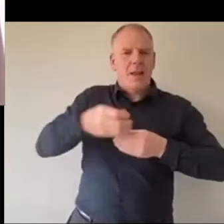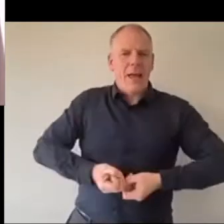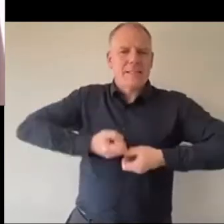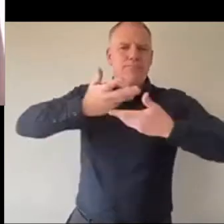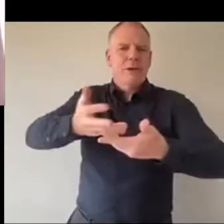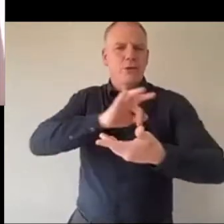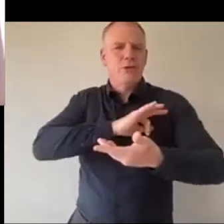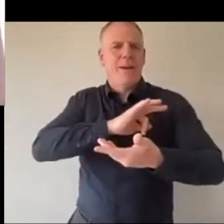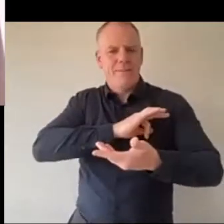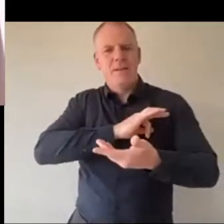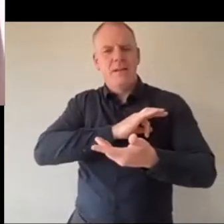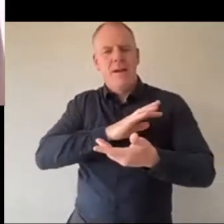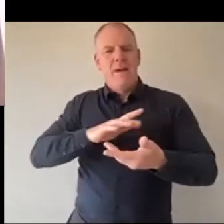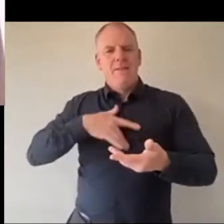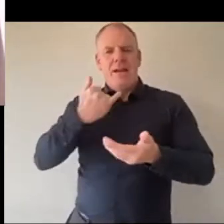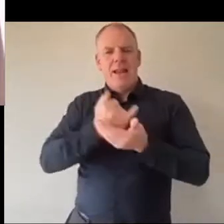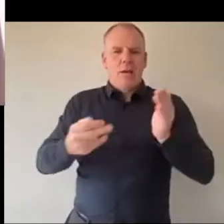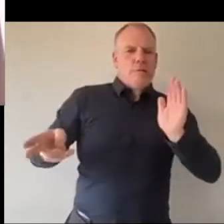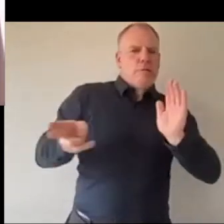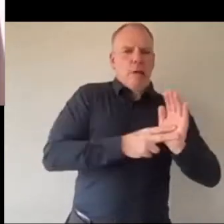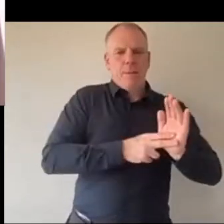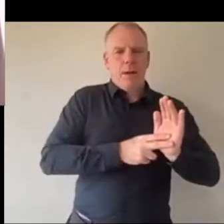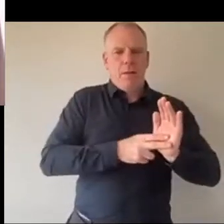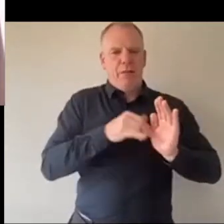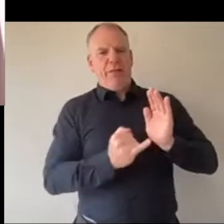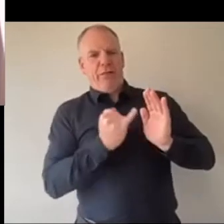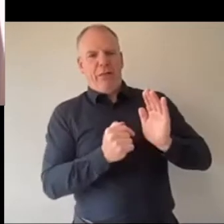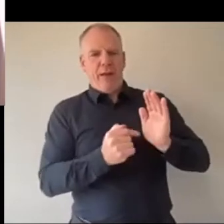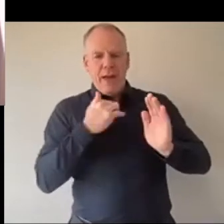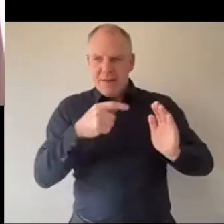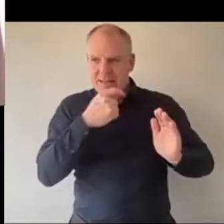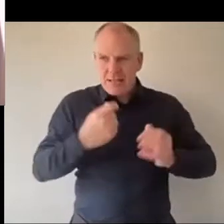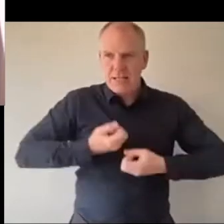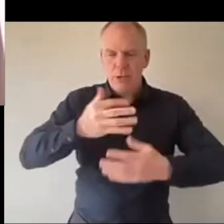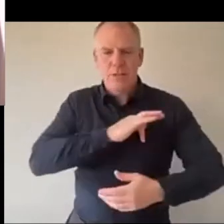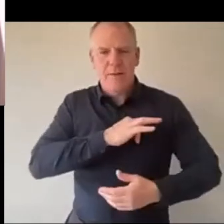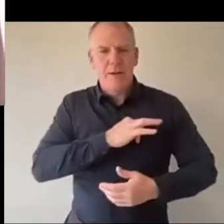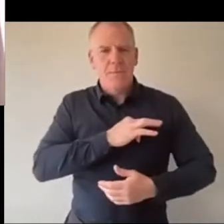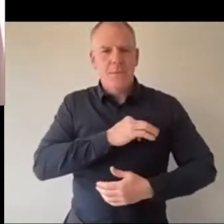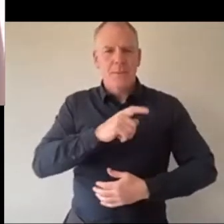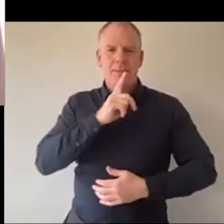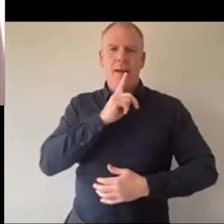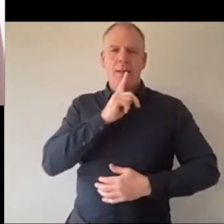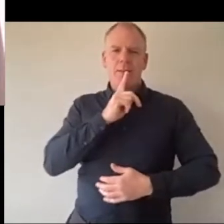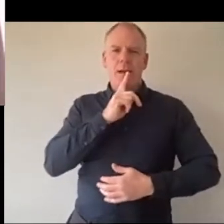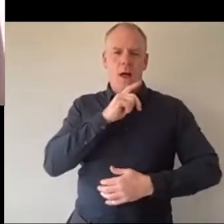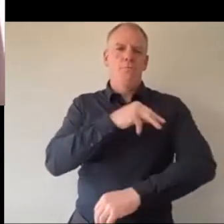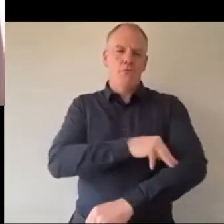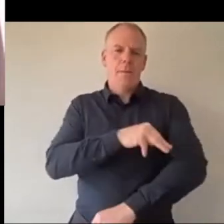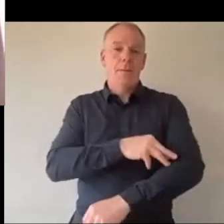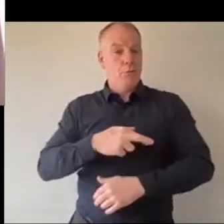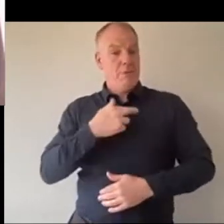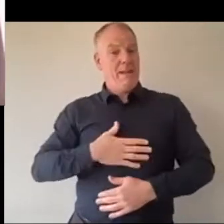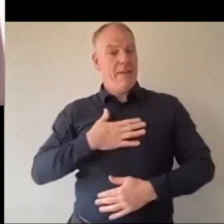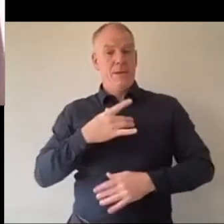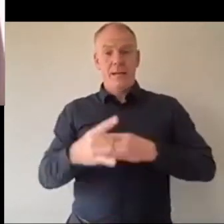you feel that you'll be stigmatized if you do the silence is the problem because the reality is and I'll be 100% honest with you I've